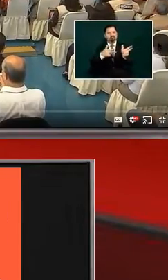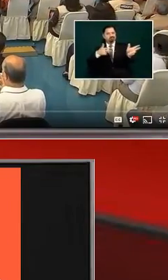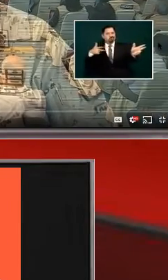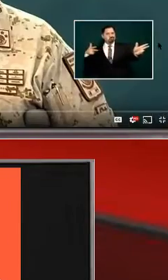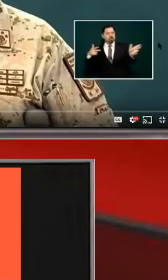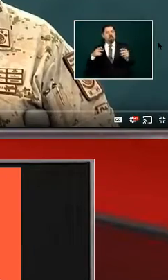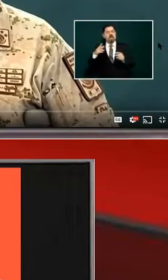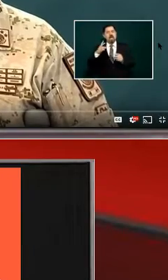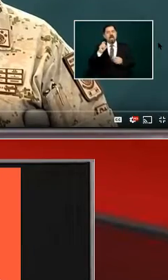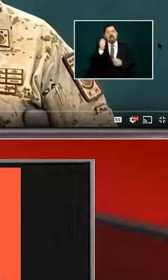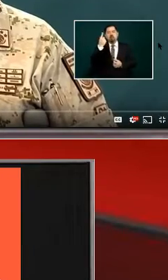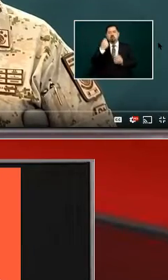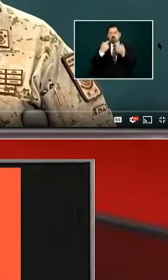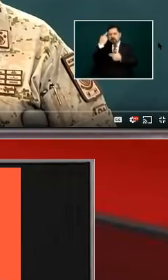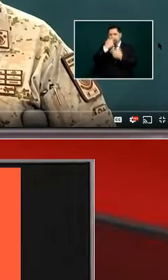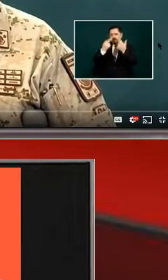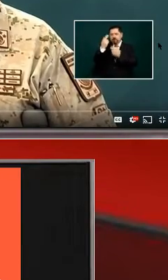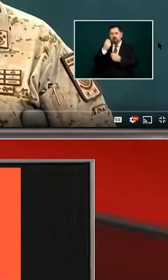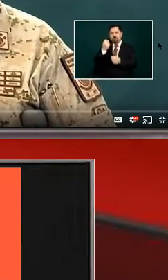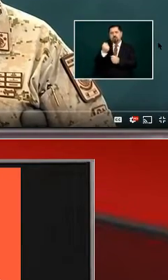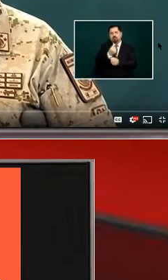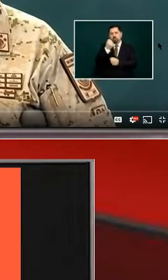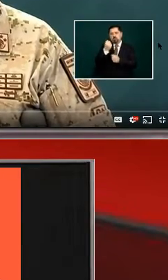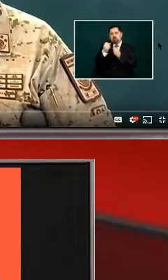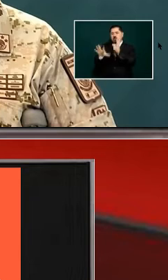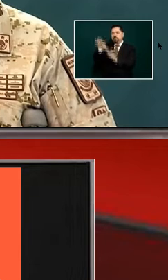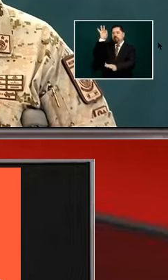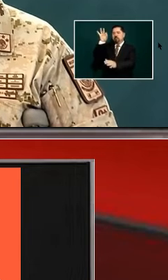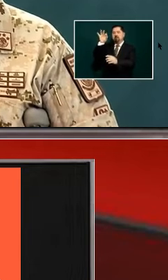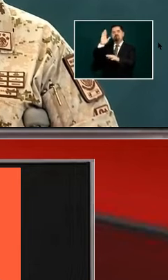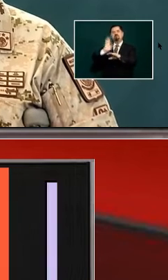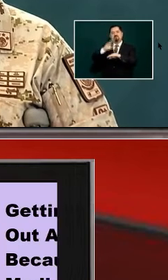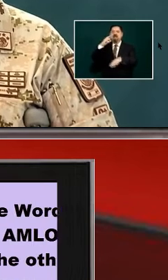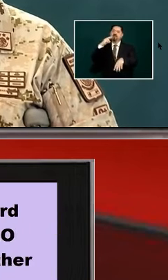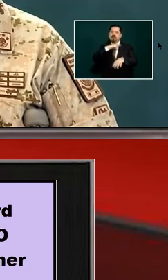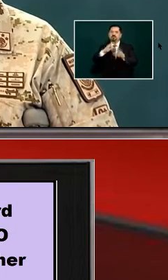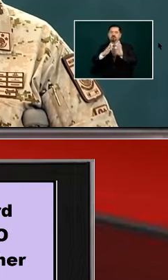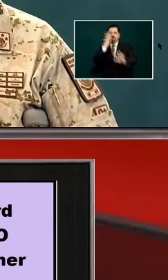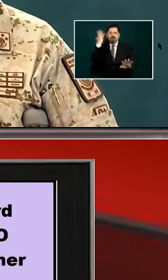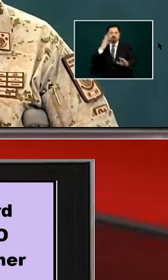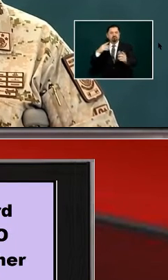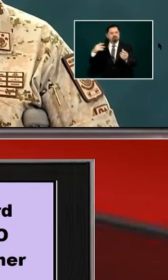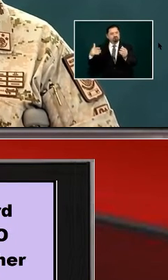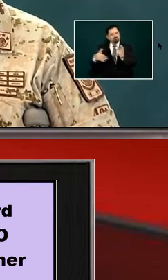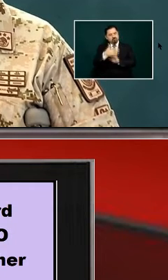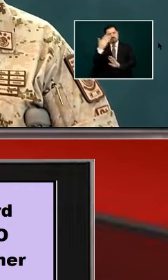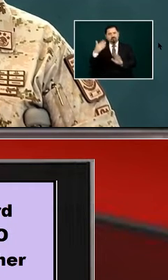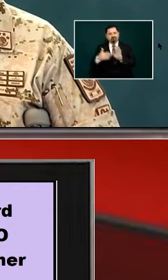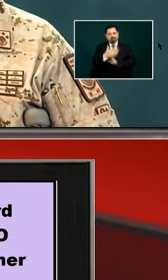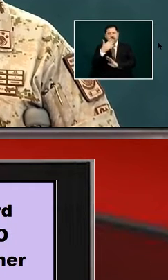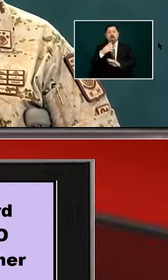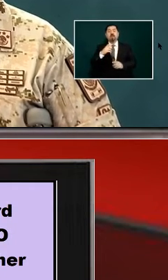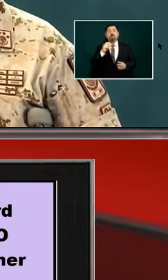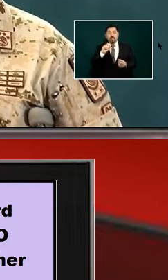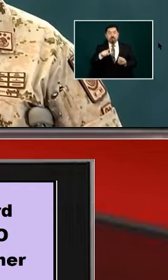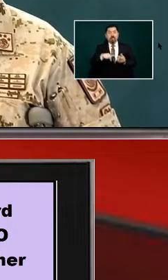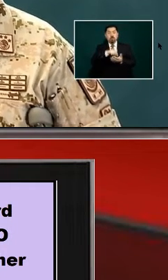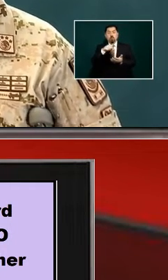this is the one i wanted to show so that you could have the full screen and not have me blocking you